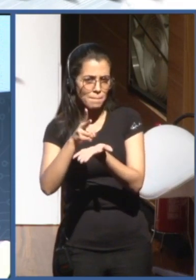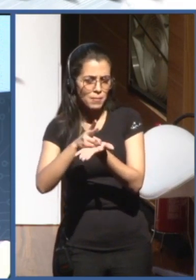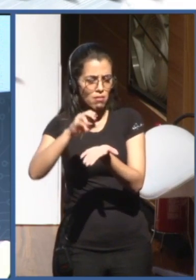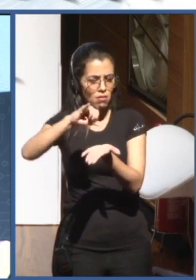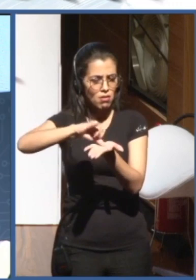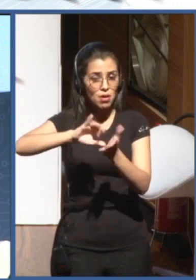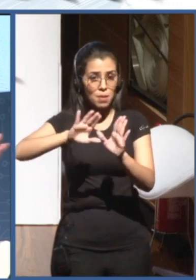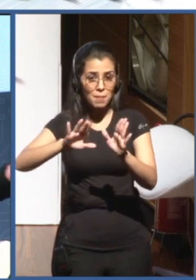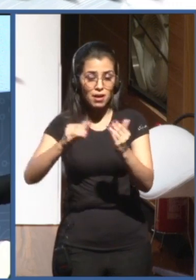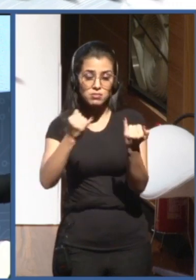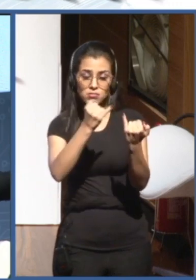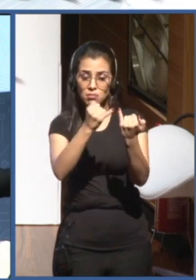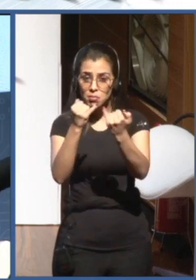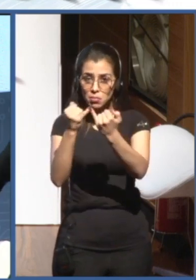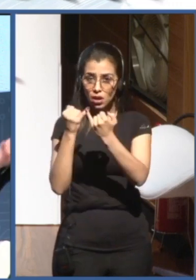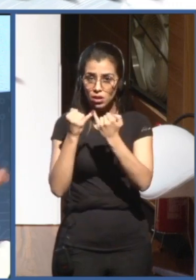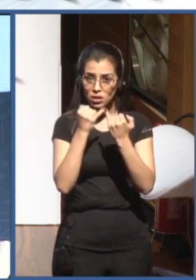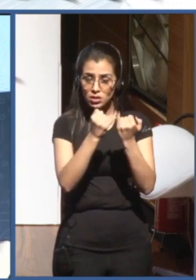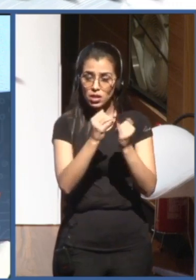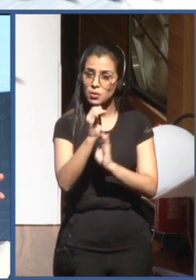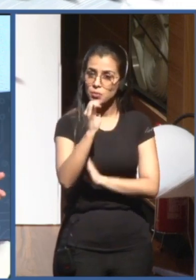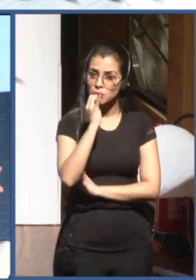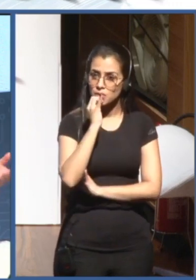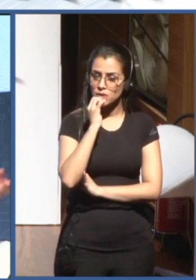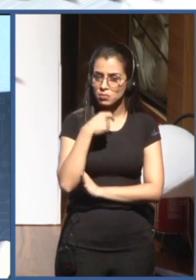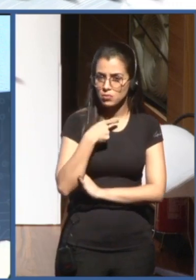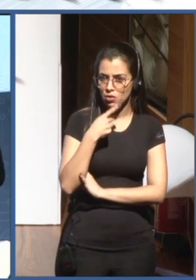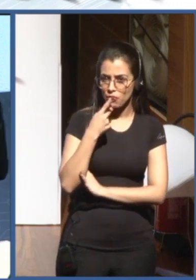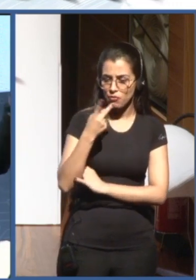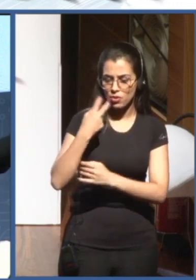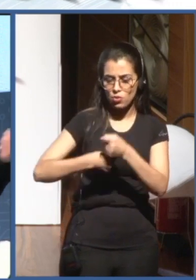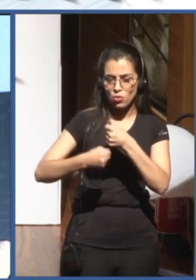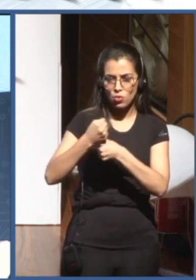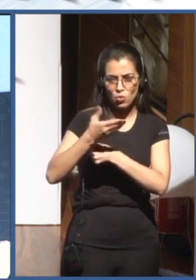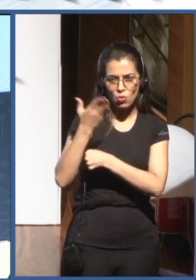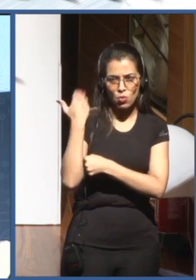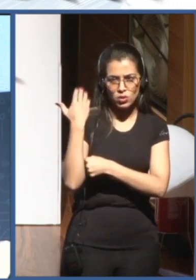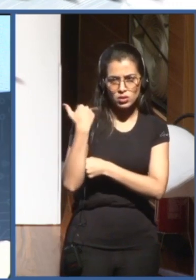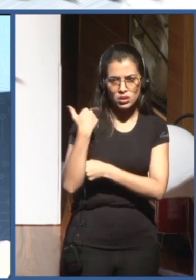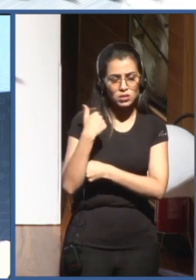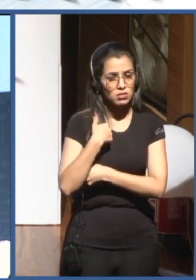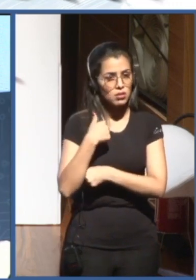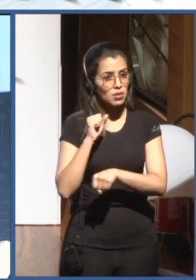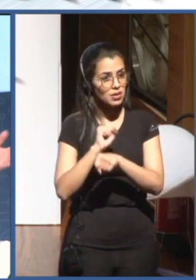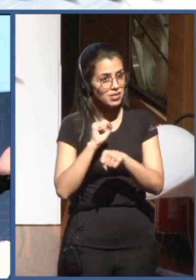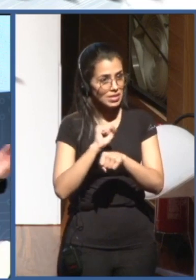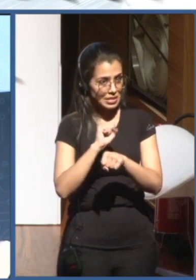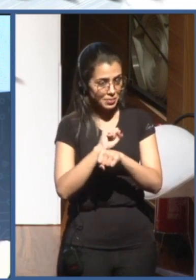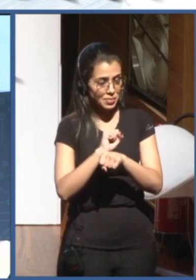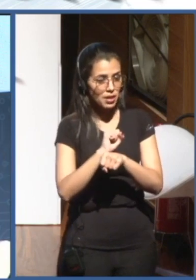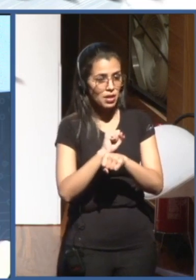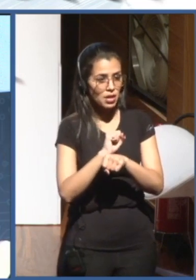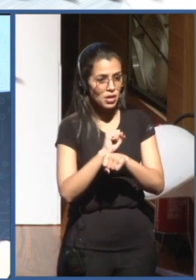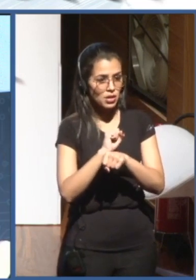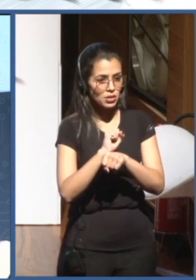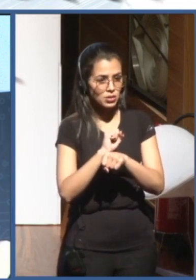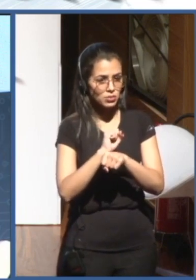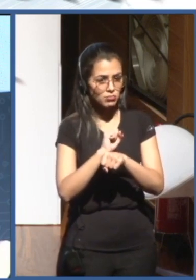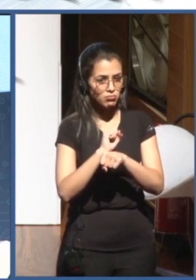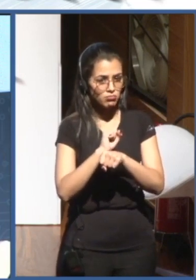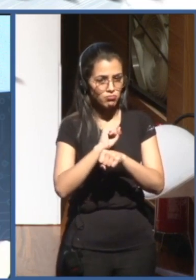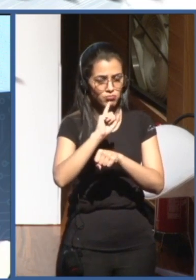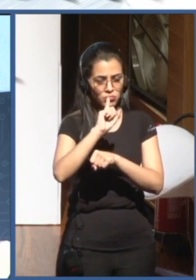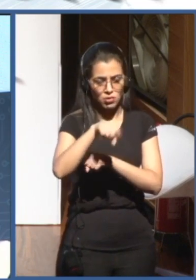mentioned will already be in two years' time, hopefully, in the region, in the Arab region. We have CETIC here in